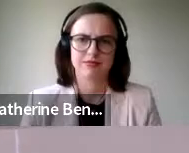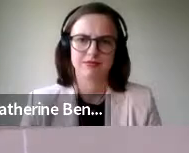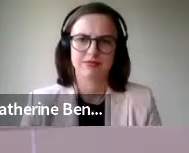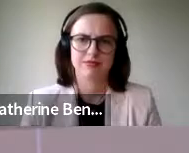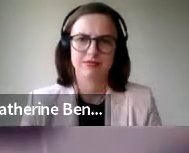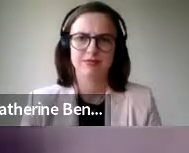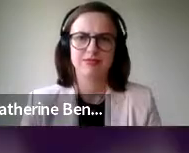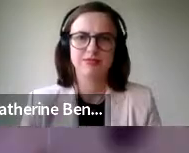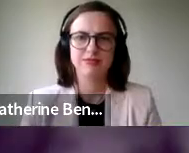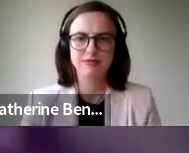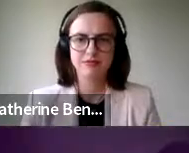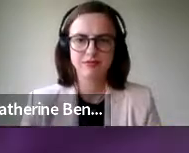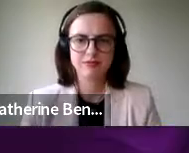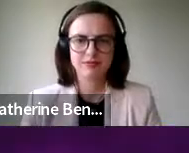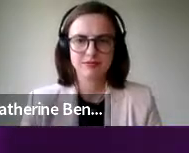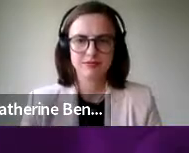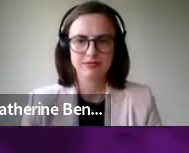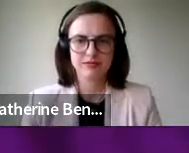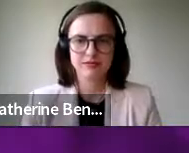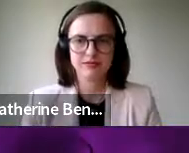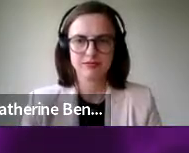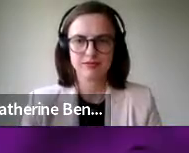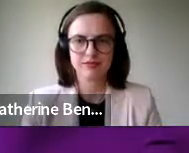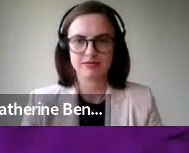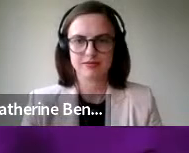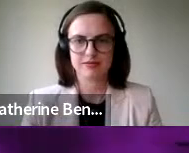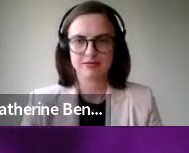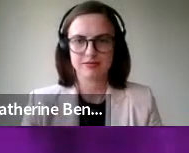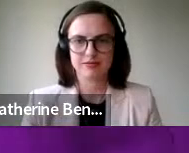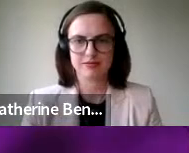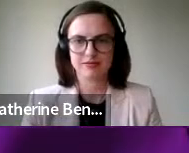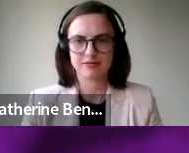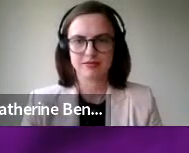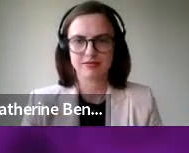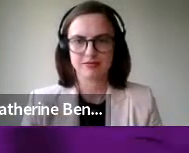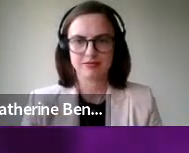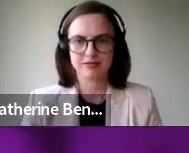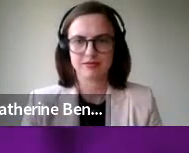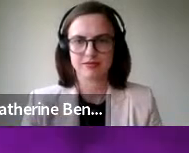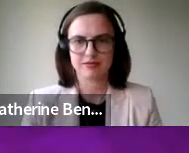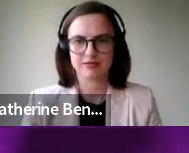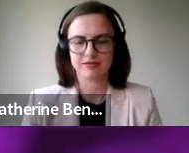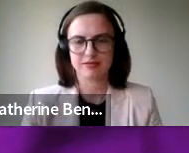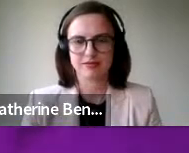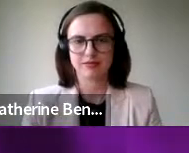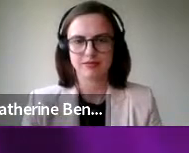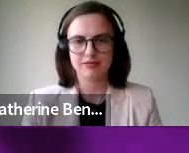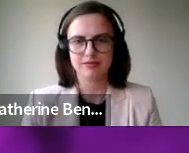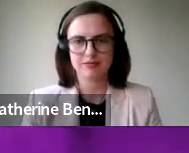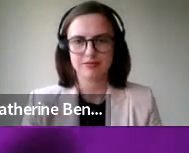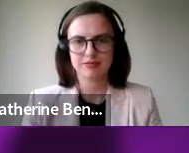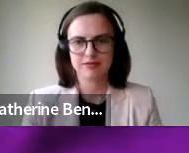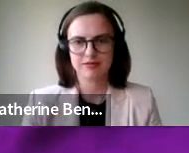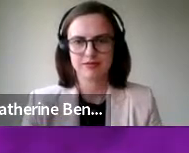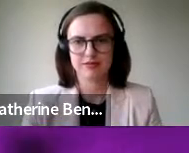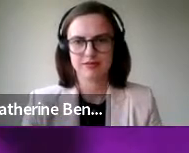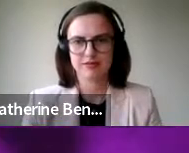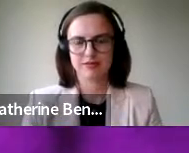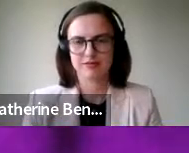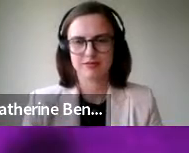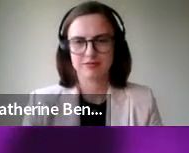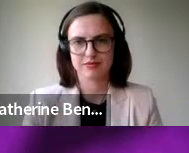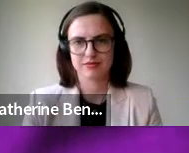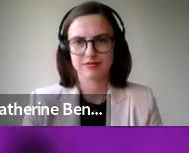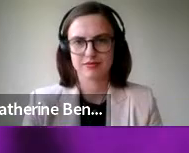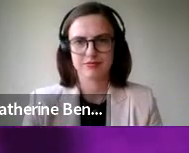has been violated. And because this hasn't been challenged in court, we really don't know how far state powers extend within our school systems.